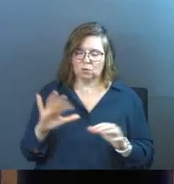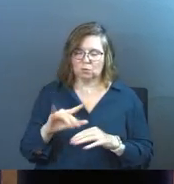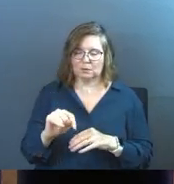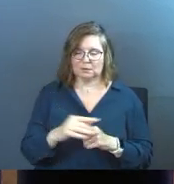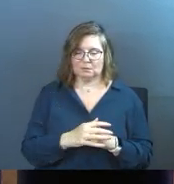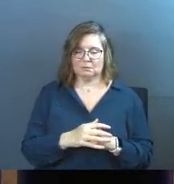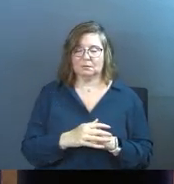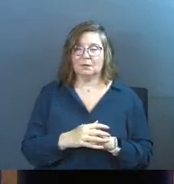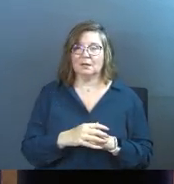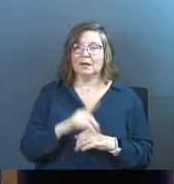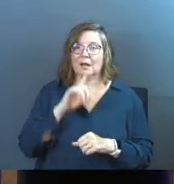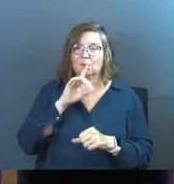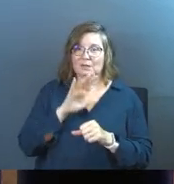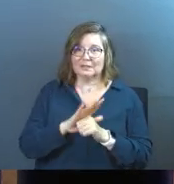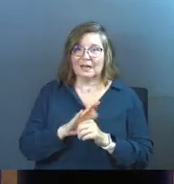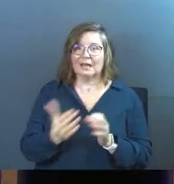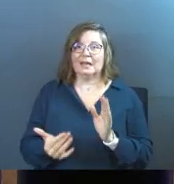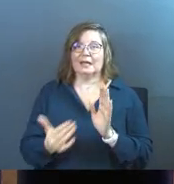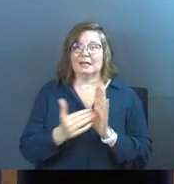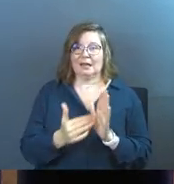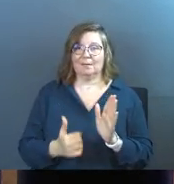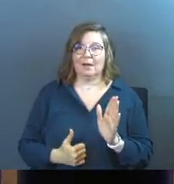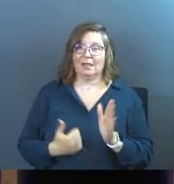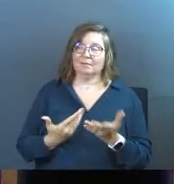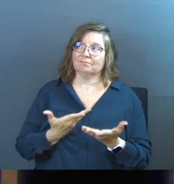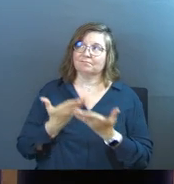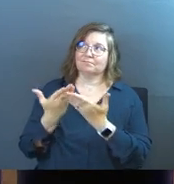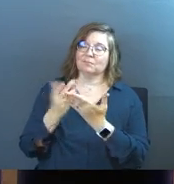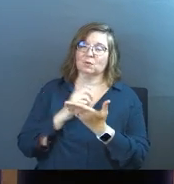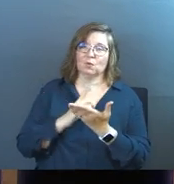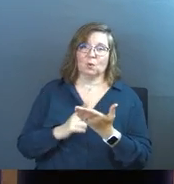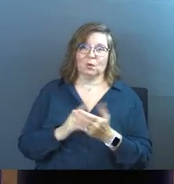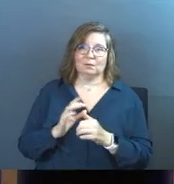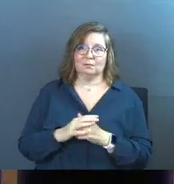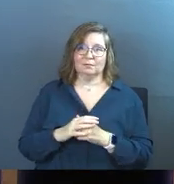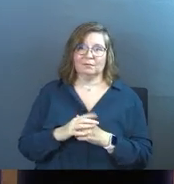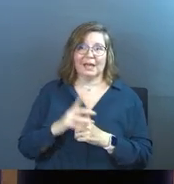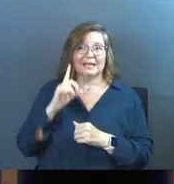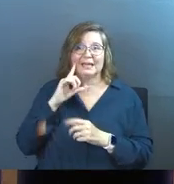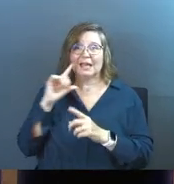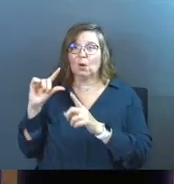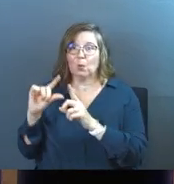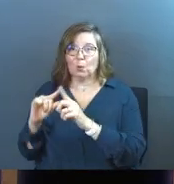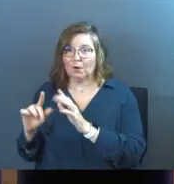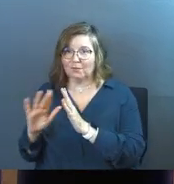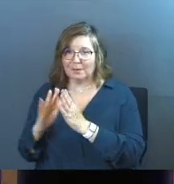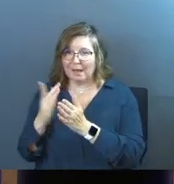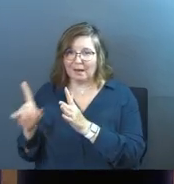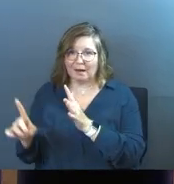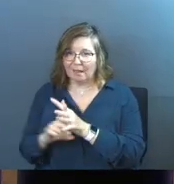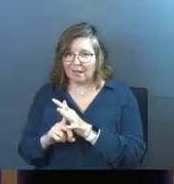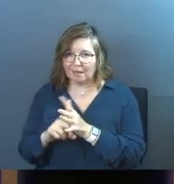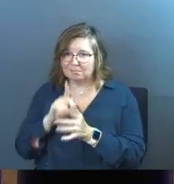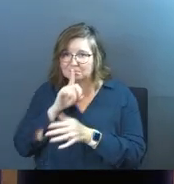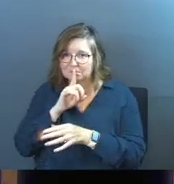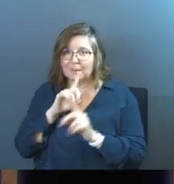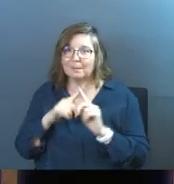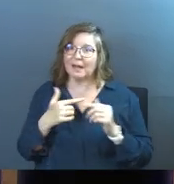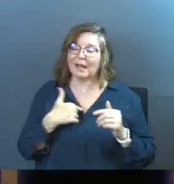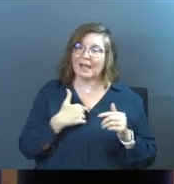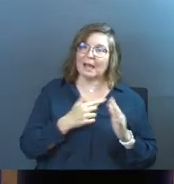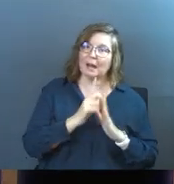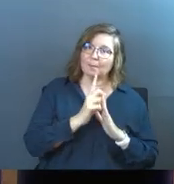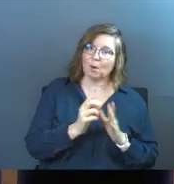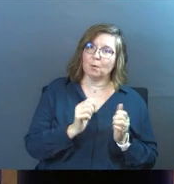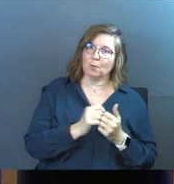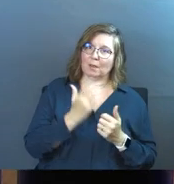it. And I rededicated my life to the Lord right there in that moment. I didn't get a word from God, but I had a moment with God. Does that make sense? Next one